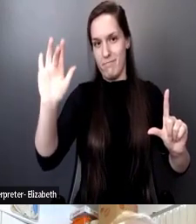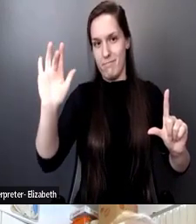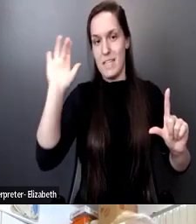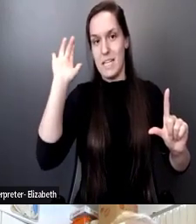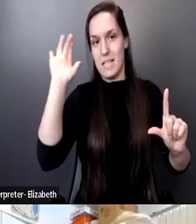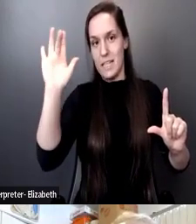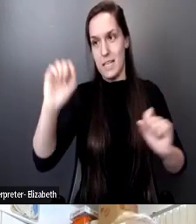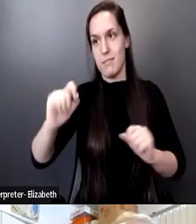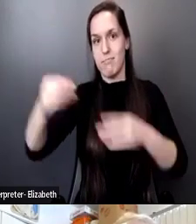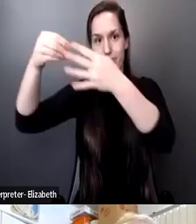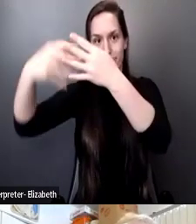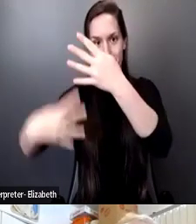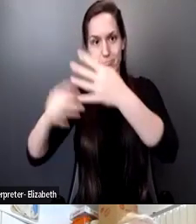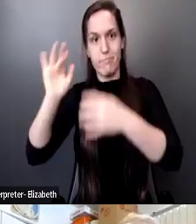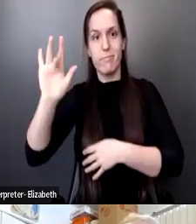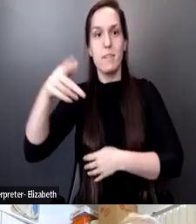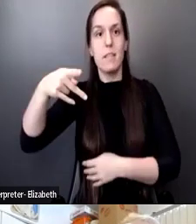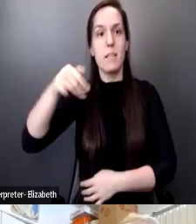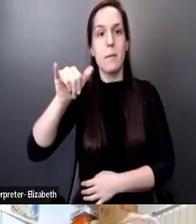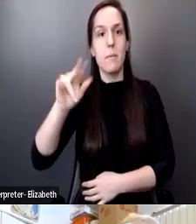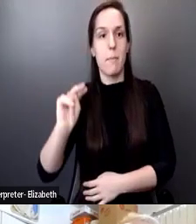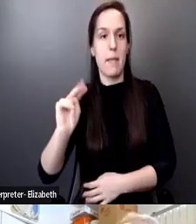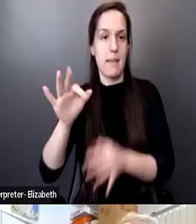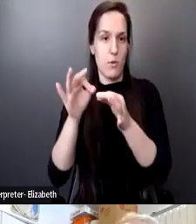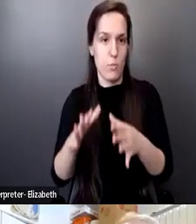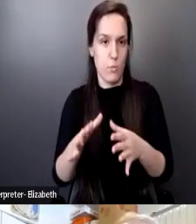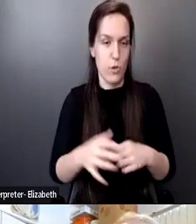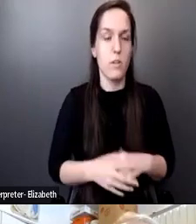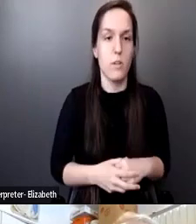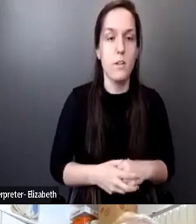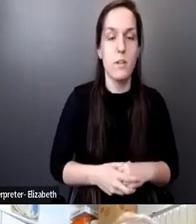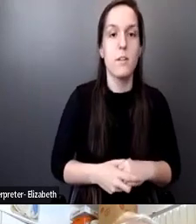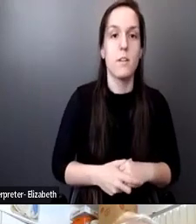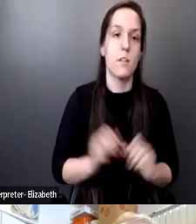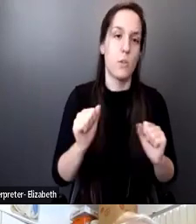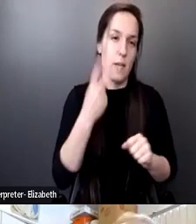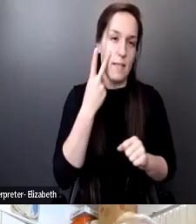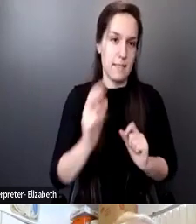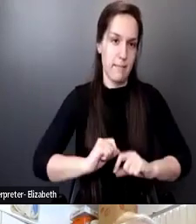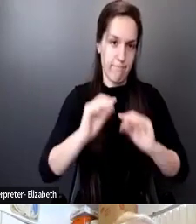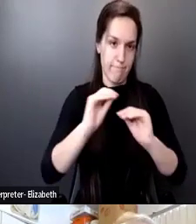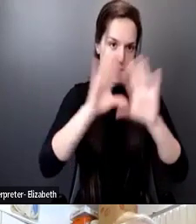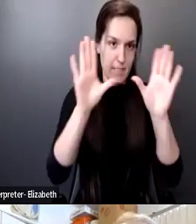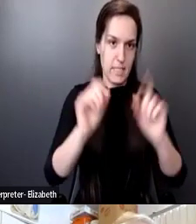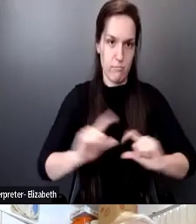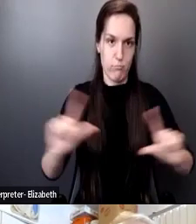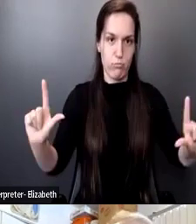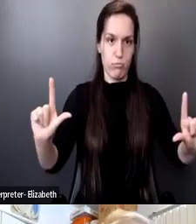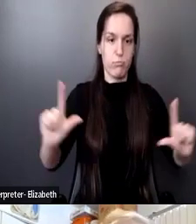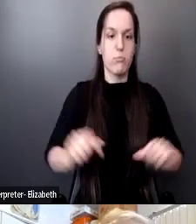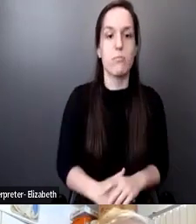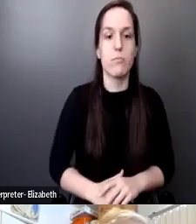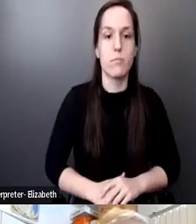little dots and click pin. And that should make it easier for you to see her.